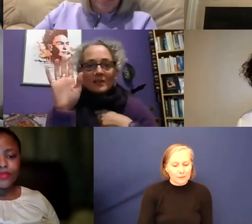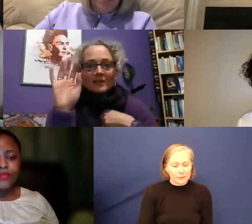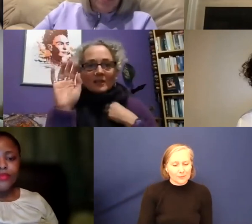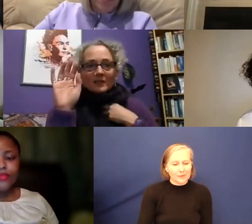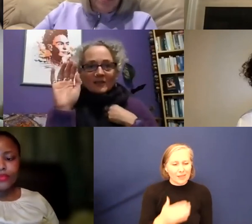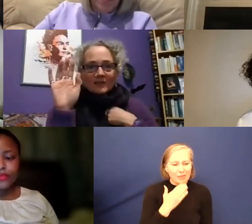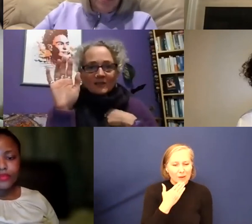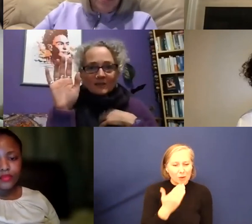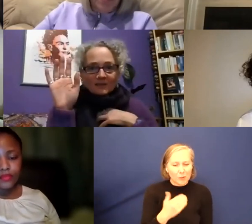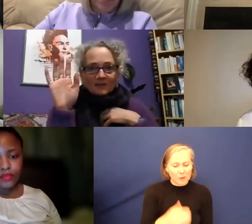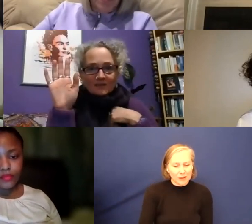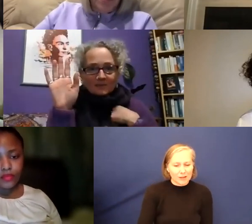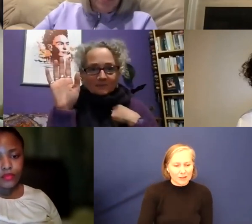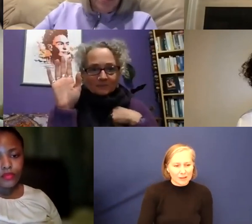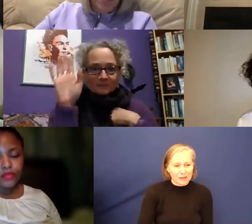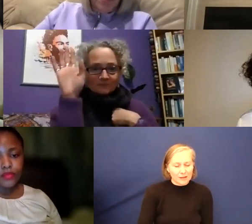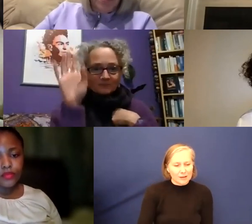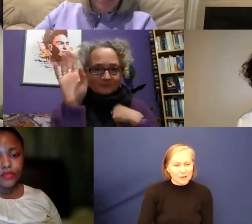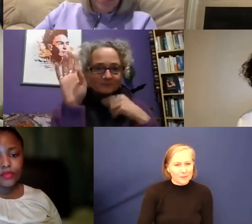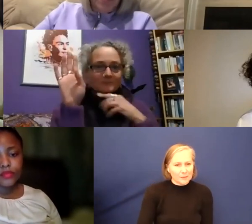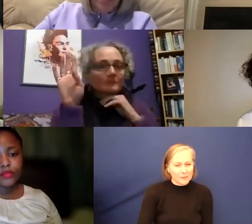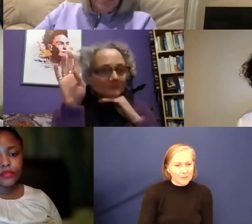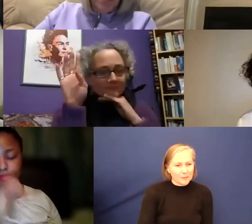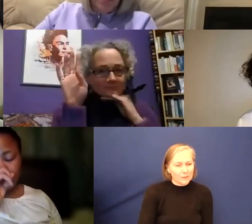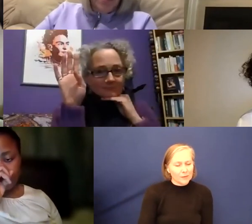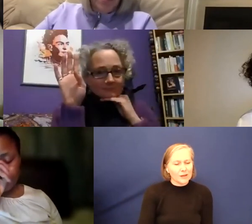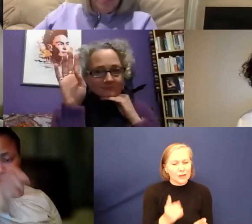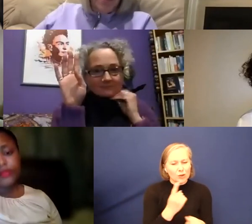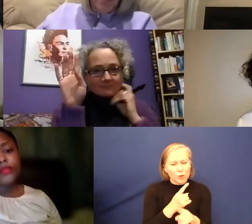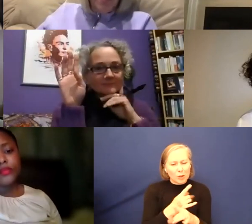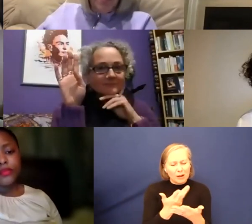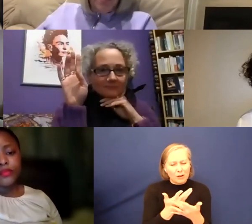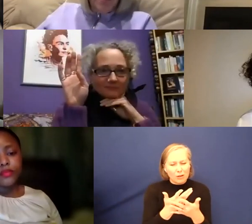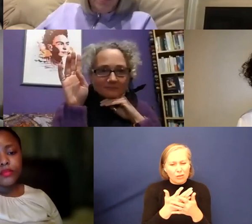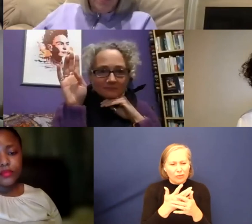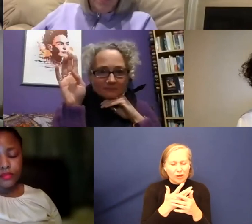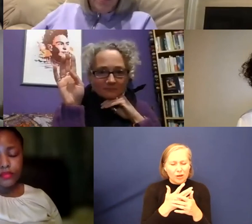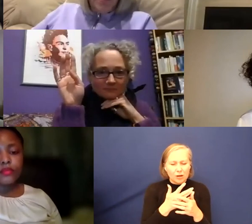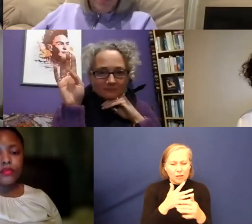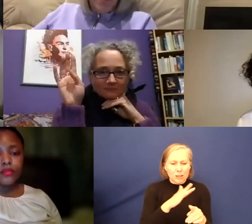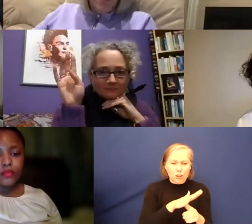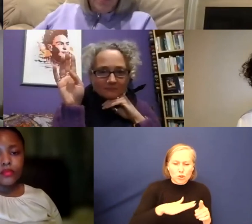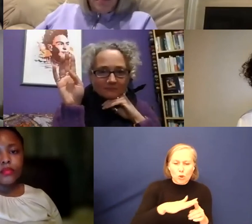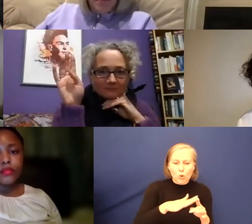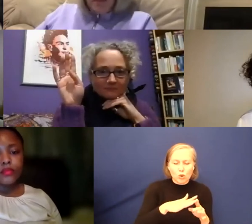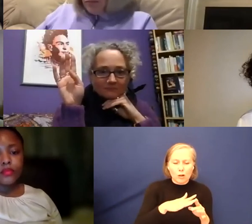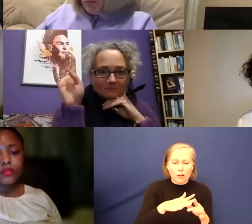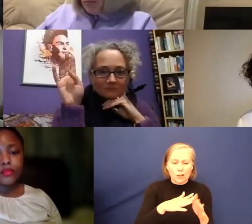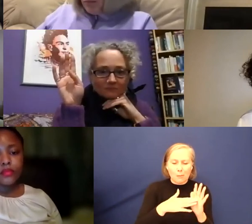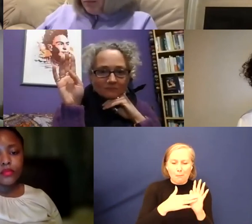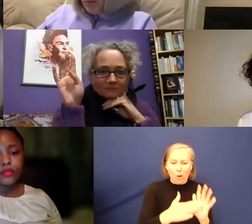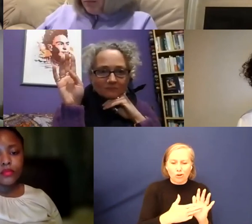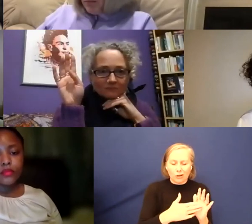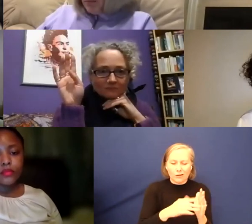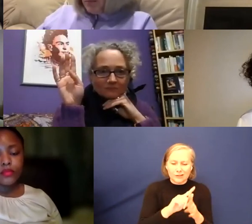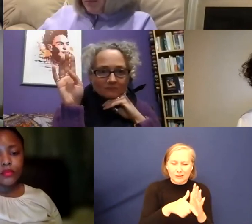think absolutely you were talking about the social model of disability in terms of how to look at the world. And